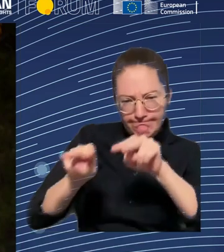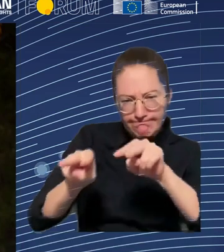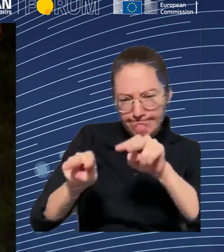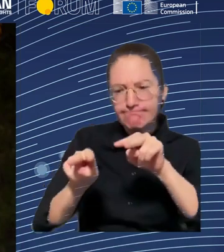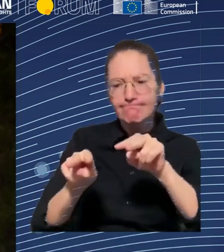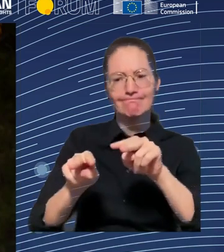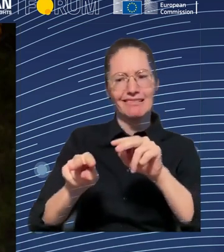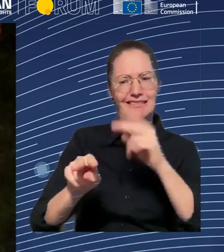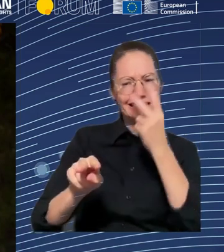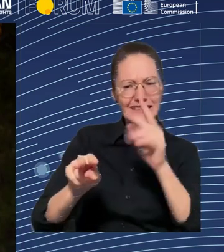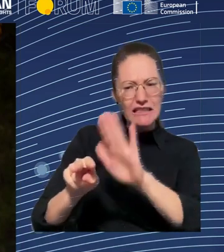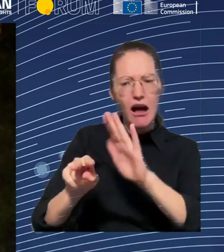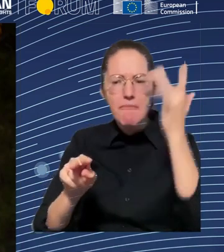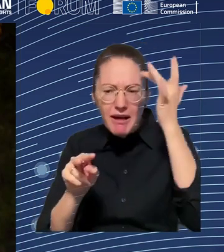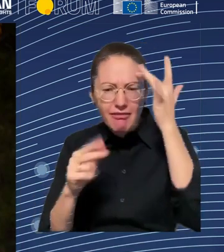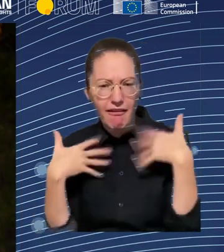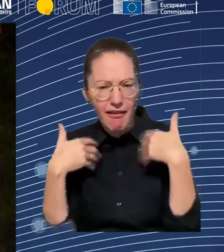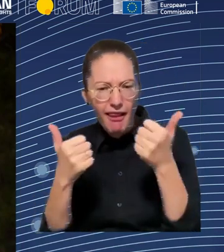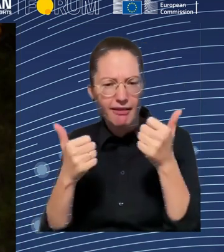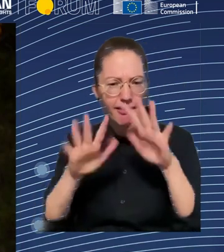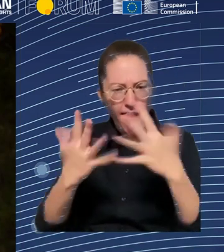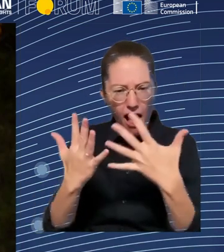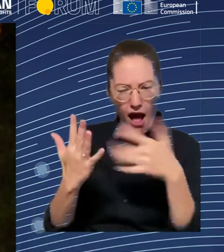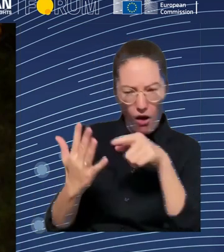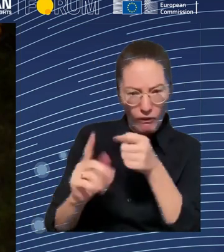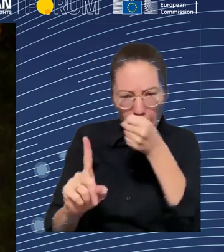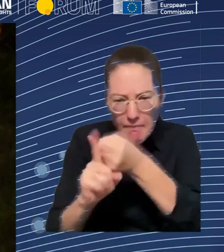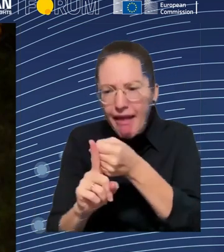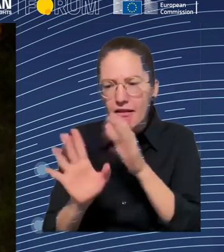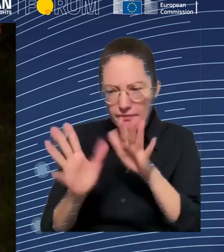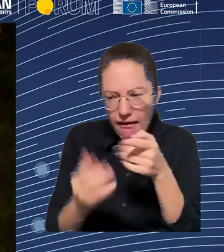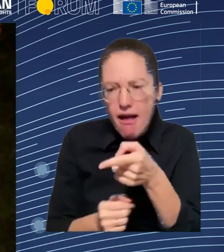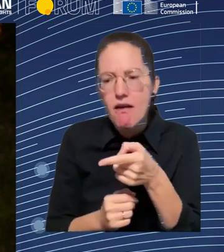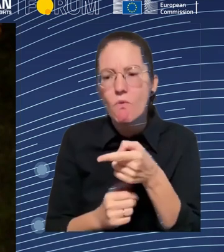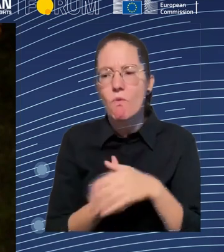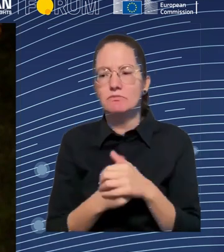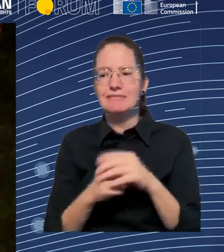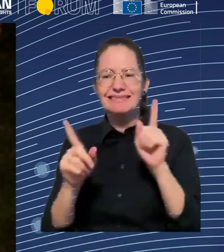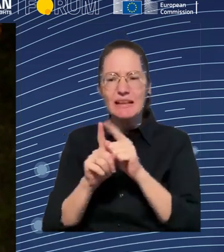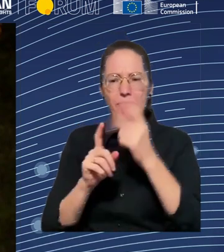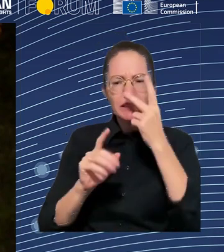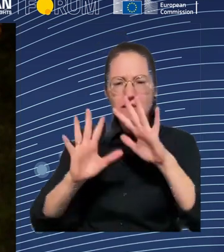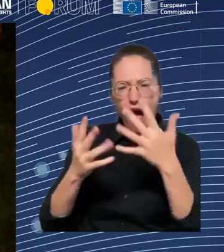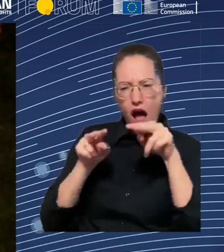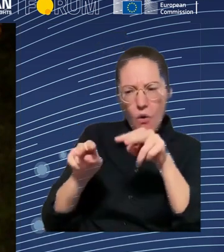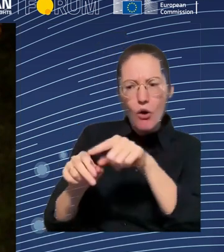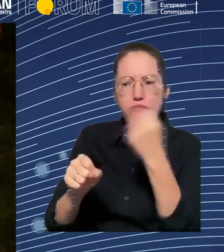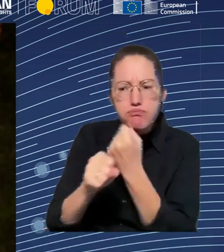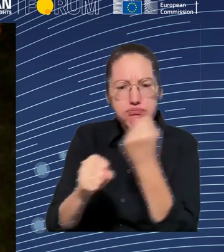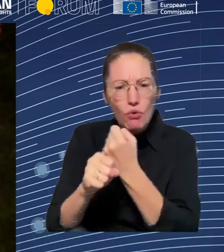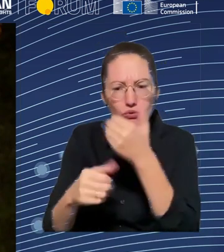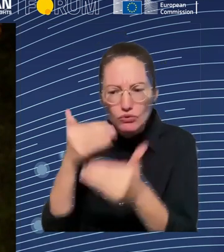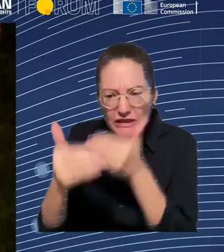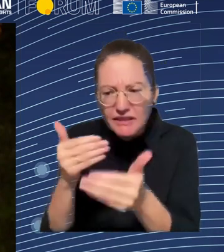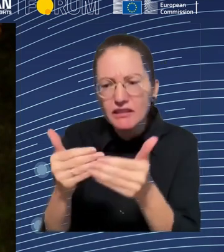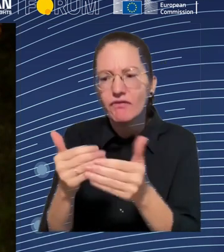are using heat mapping and more sophisticated algorithms to predict which establishments are most likely to unionize. And then, I